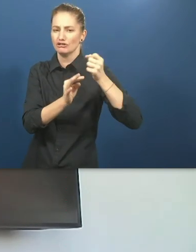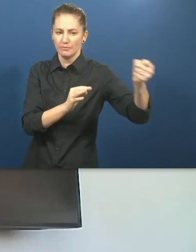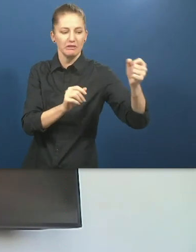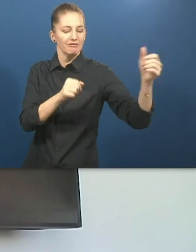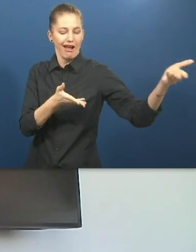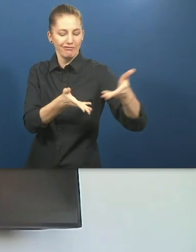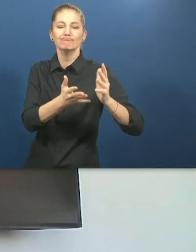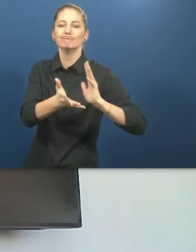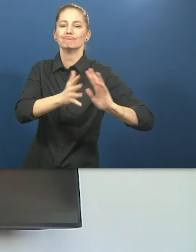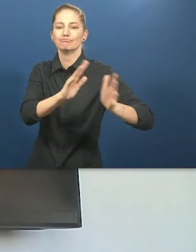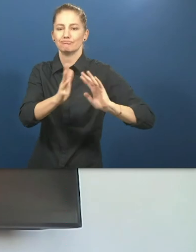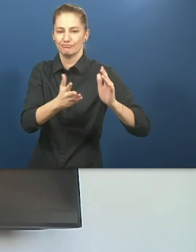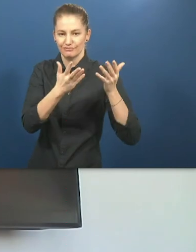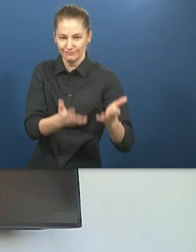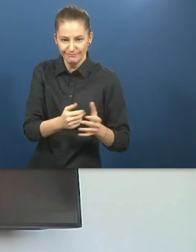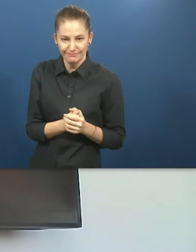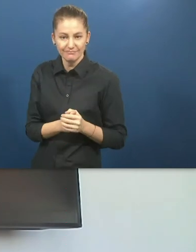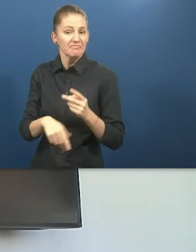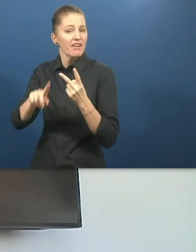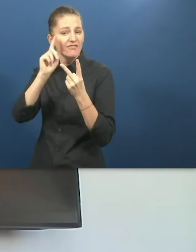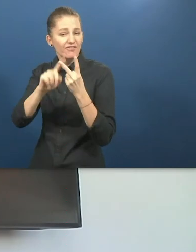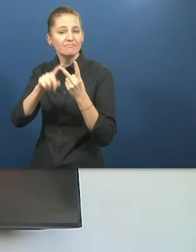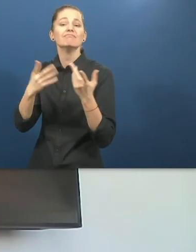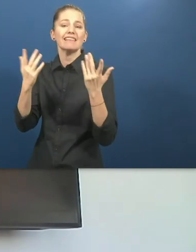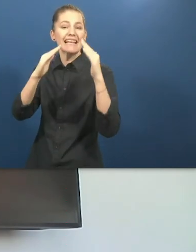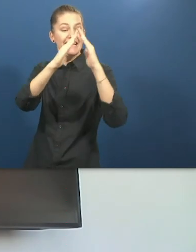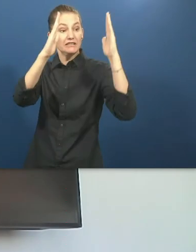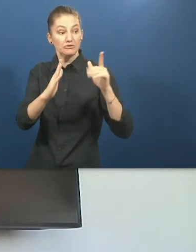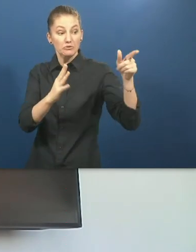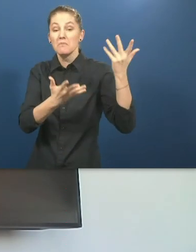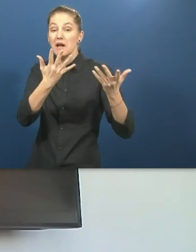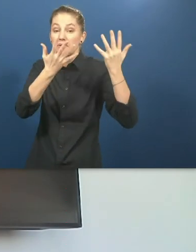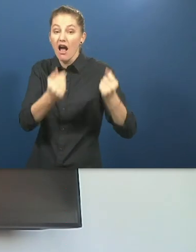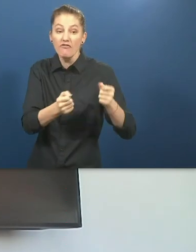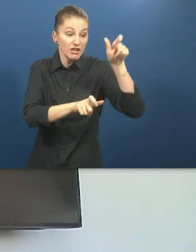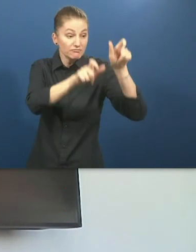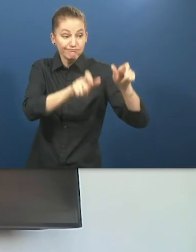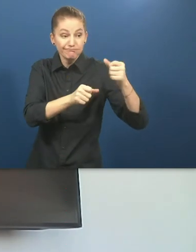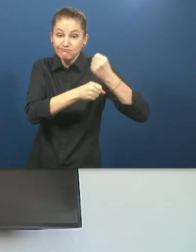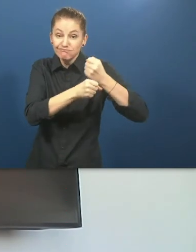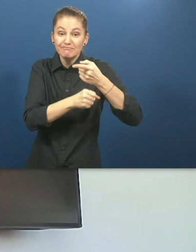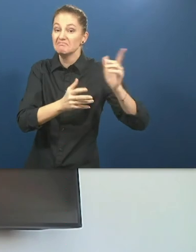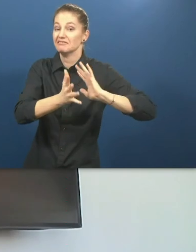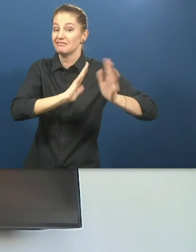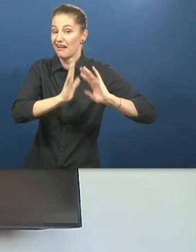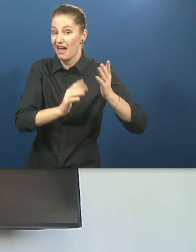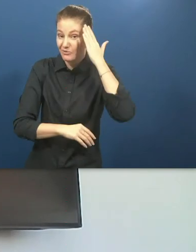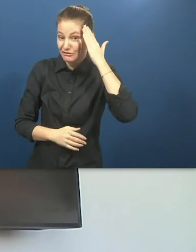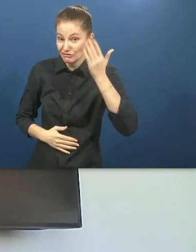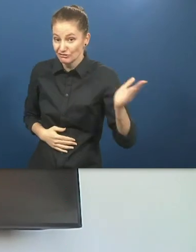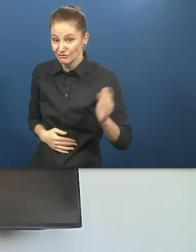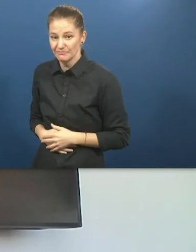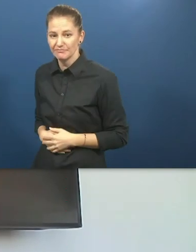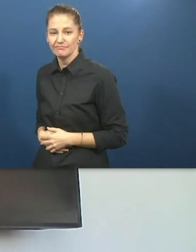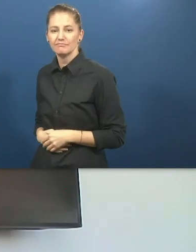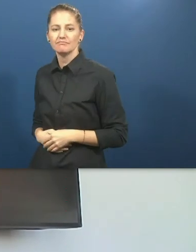presenciales that can be hired by institutions. And the second is that these institutions can be trained in